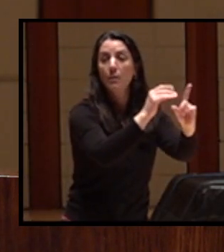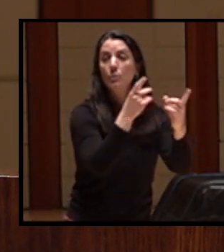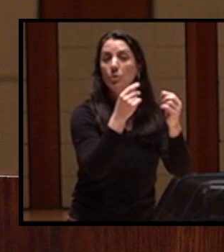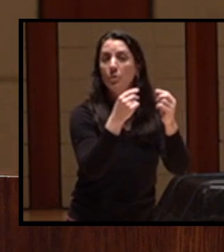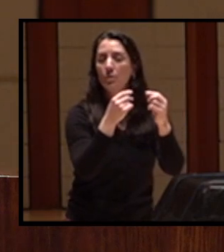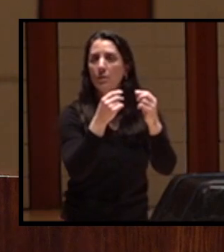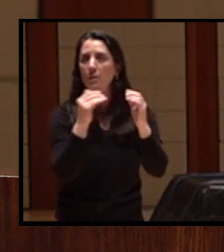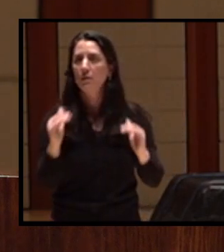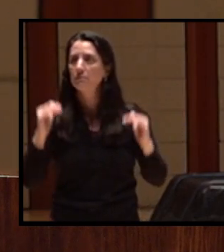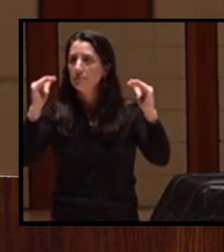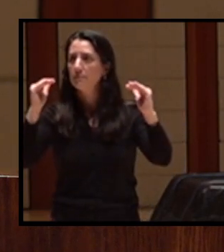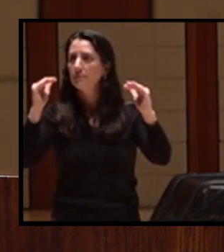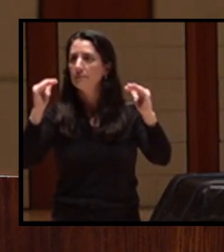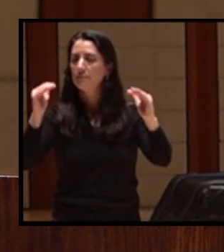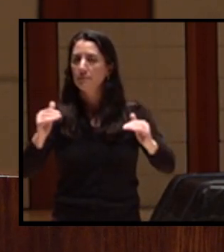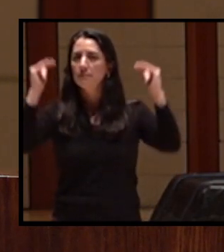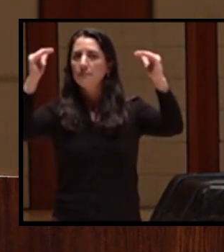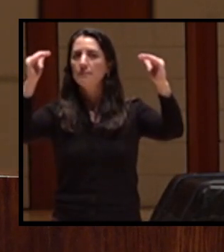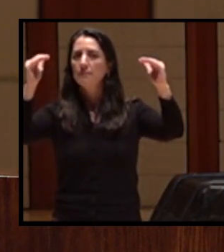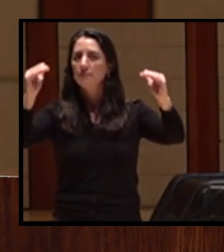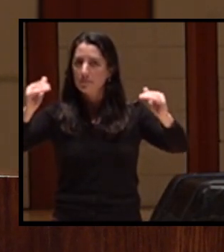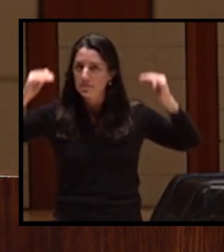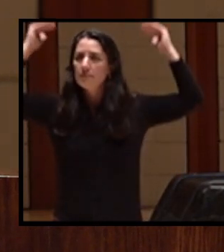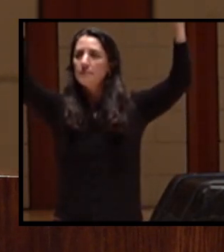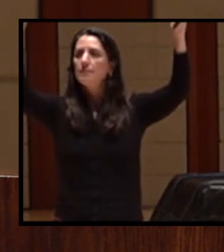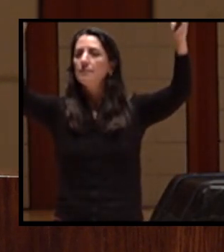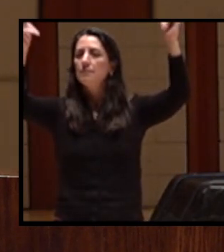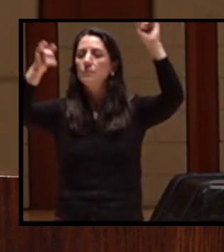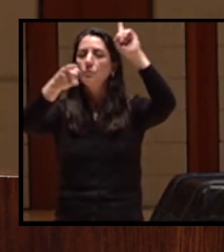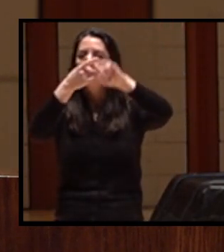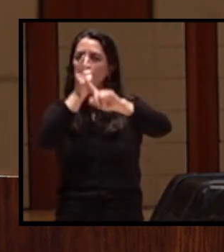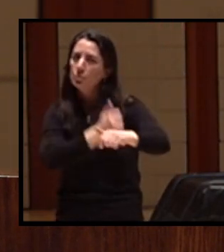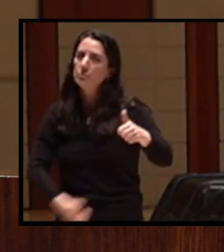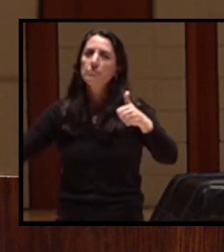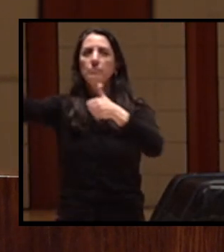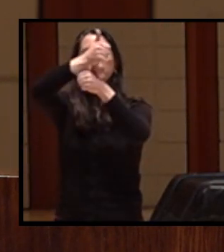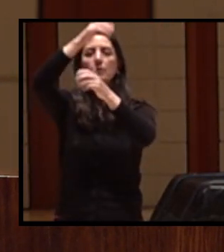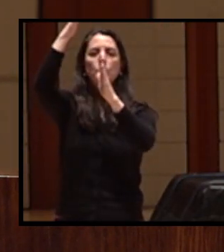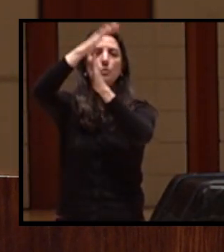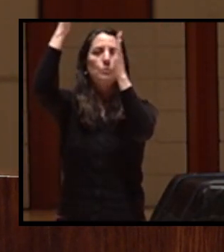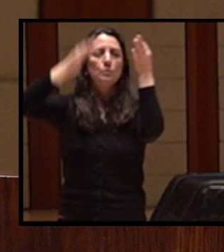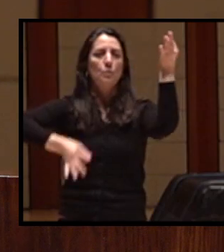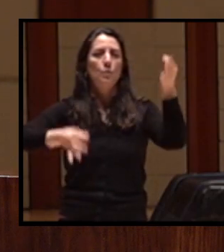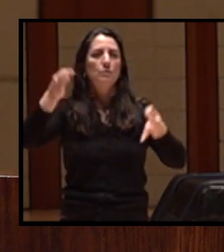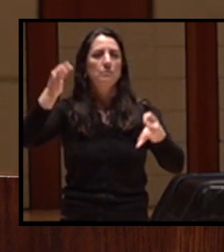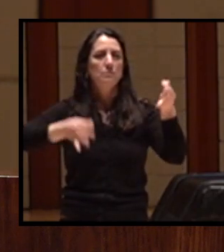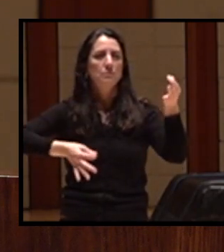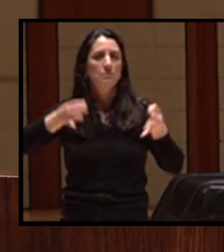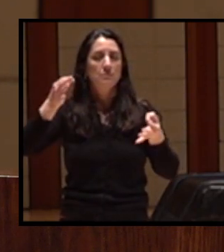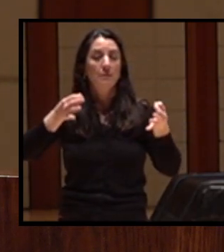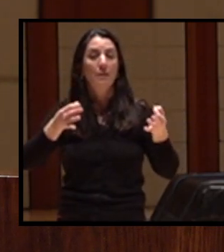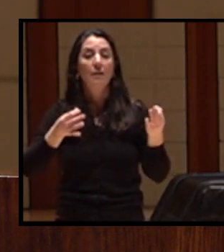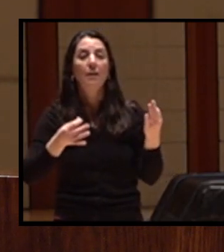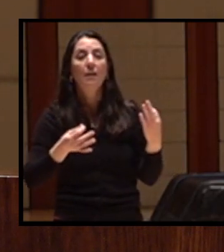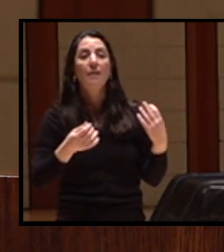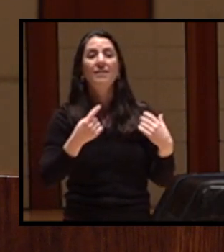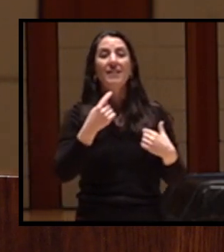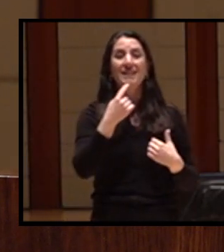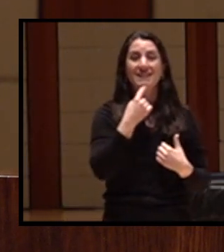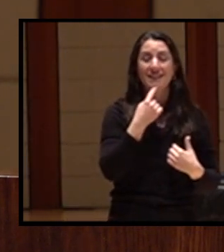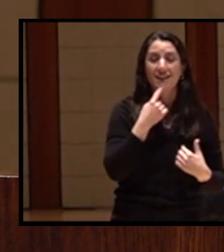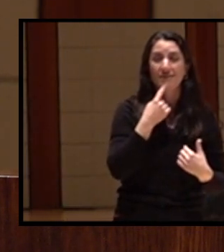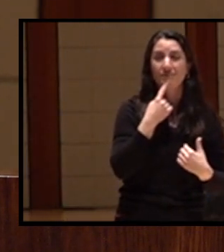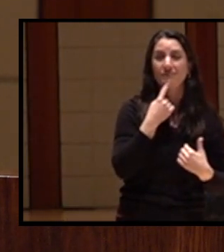Arnett, the Supreme Court held the Yurok reservation was not disestablished by the General Allotment Act, and it was still Indian